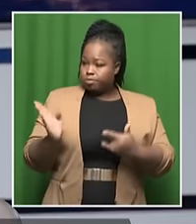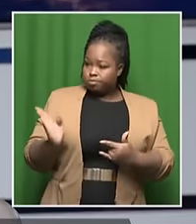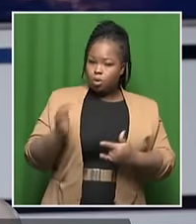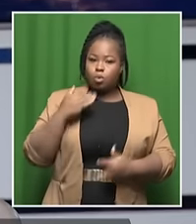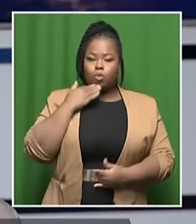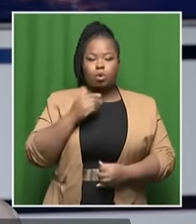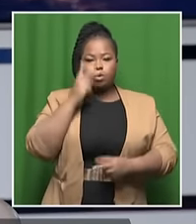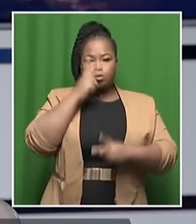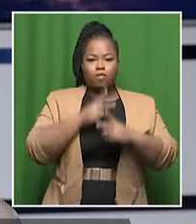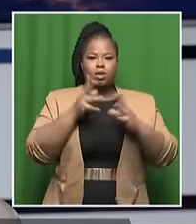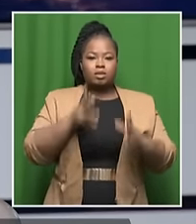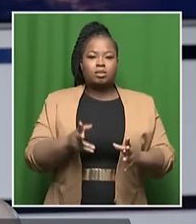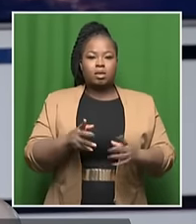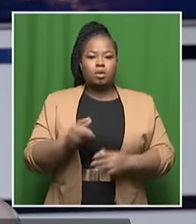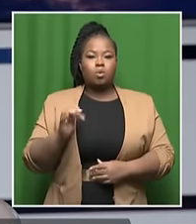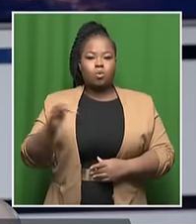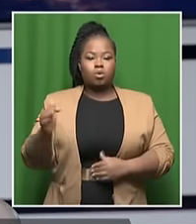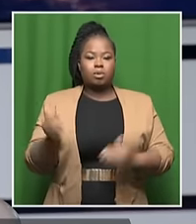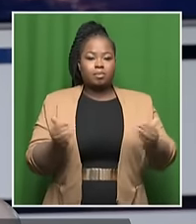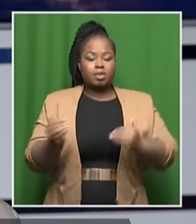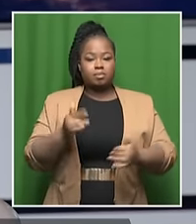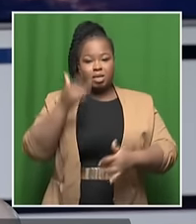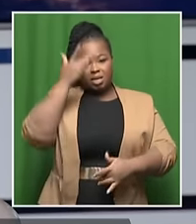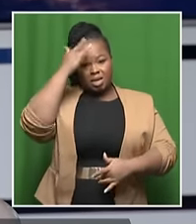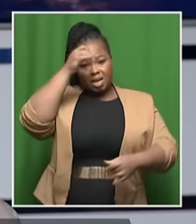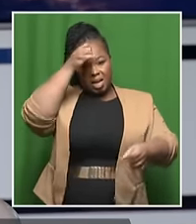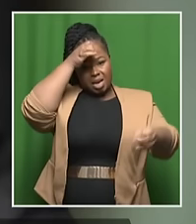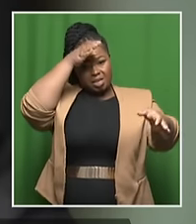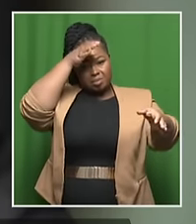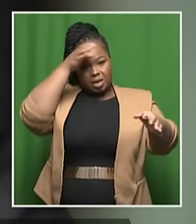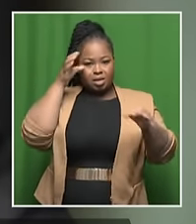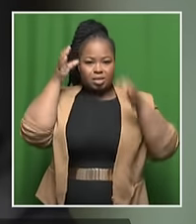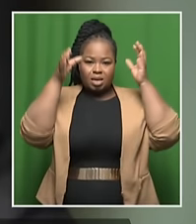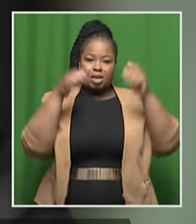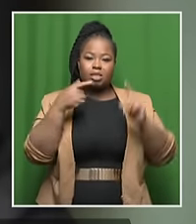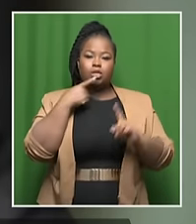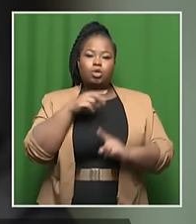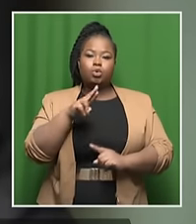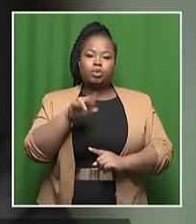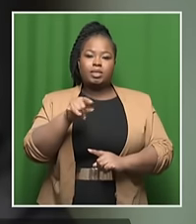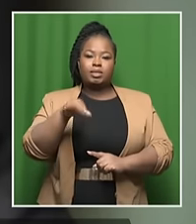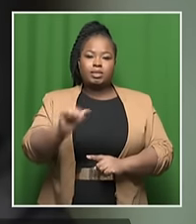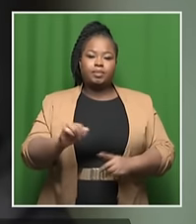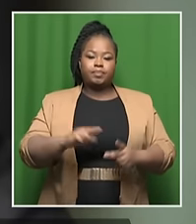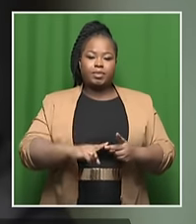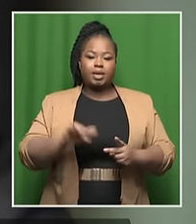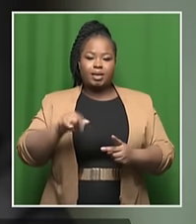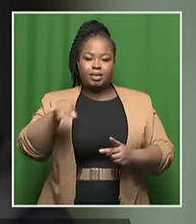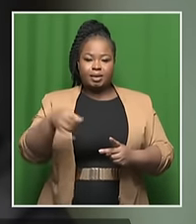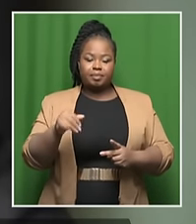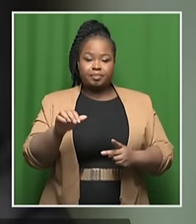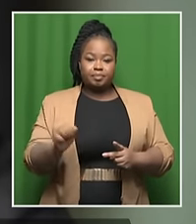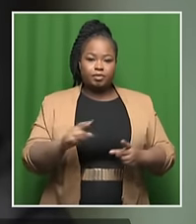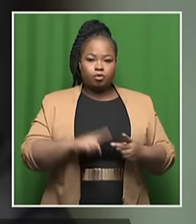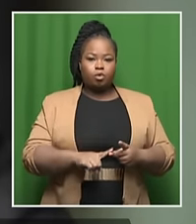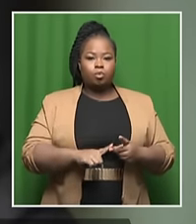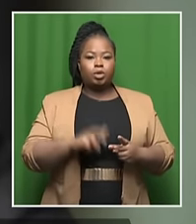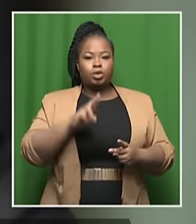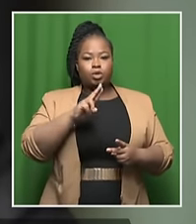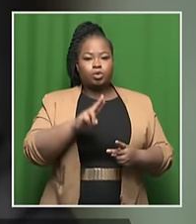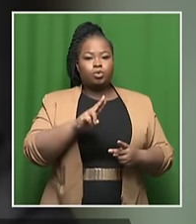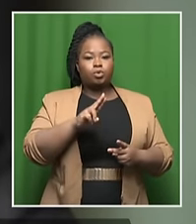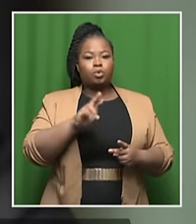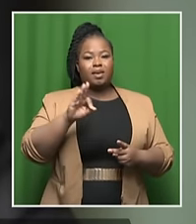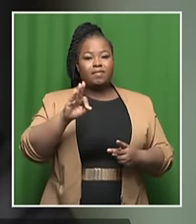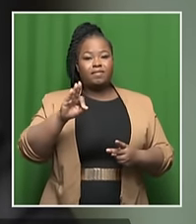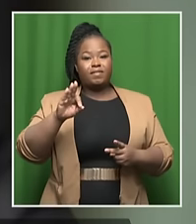professor and water management expert at UNISA, Professor Anya Duplessis, and water expert from the University of the